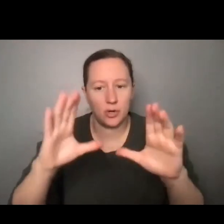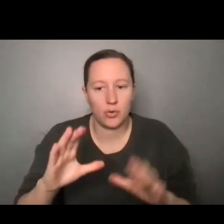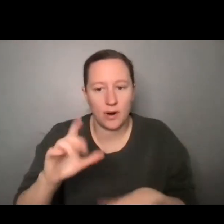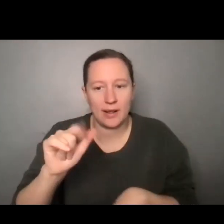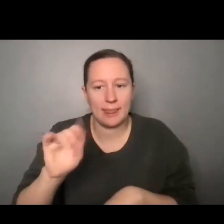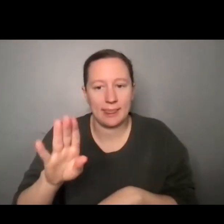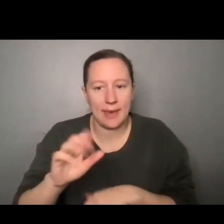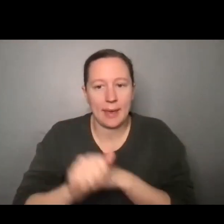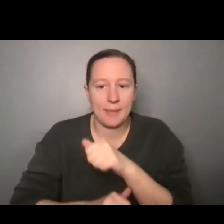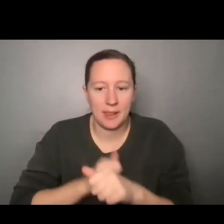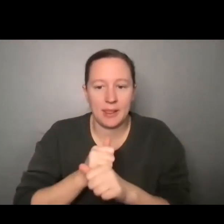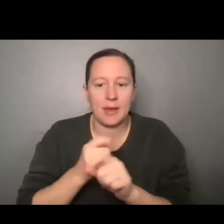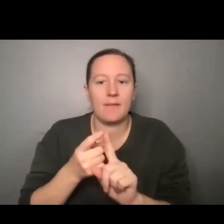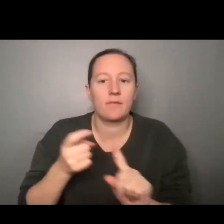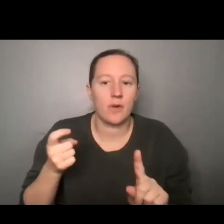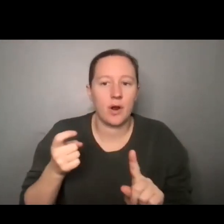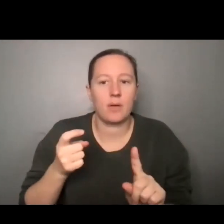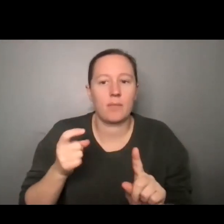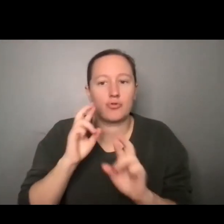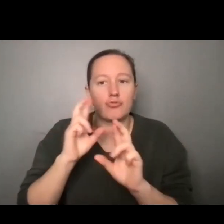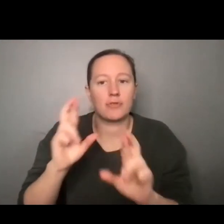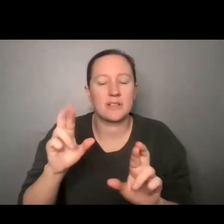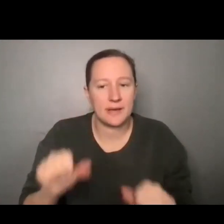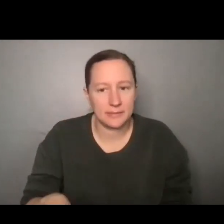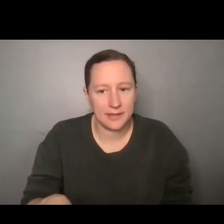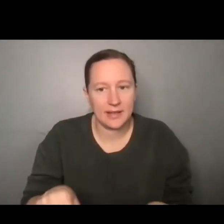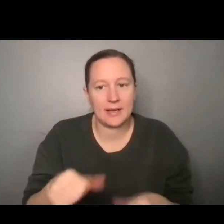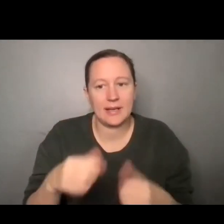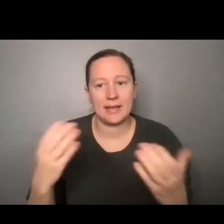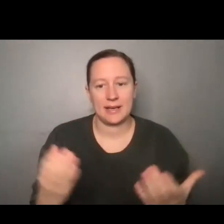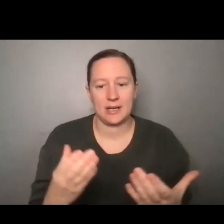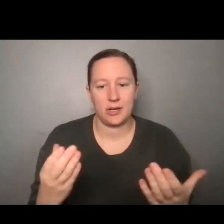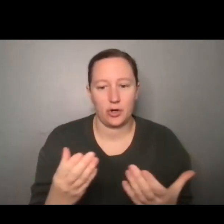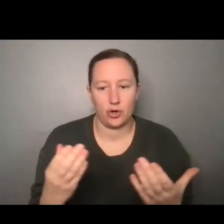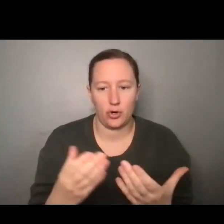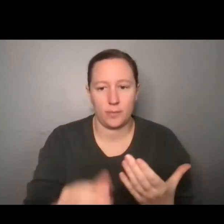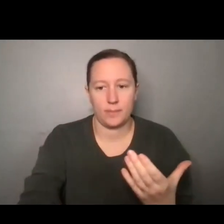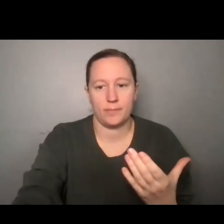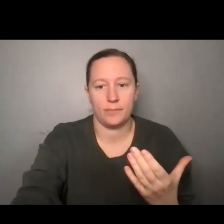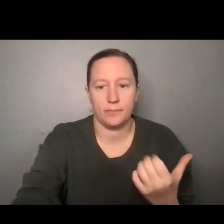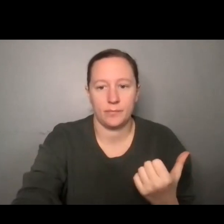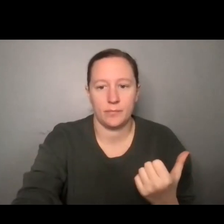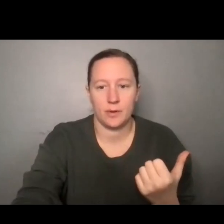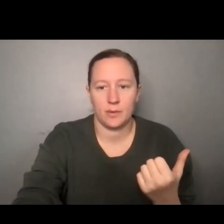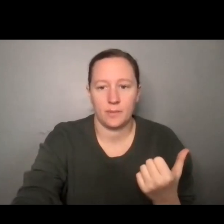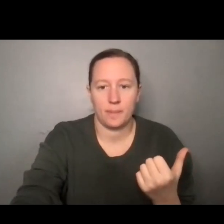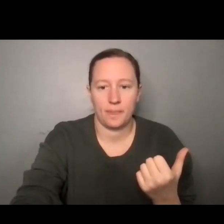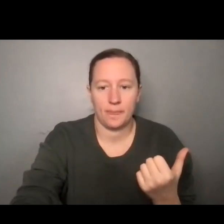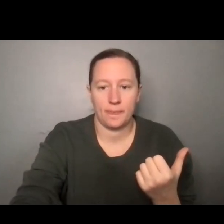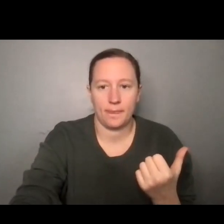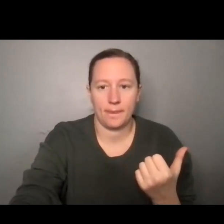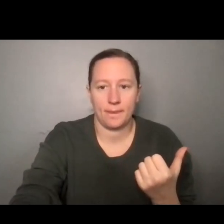RespectAbility here to talk with us on the panel. And I'm going to have each of them kind of come on camera and introduce